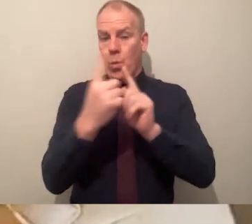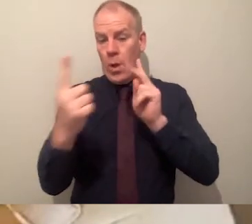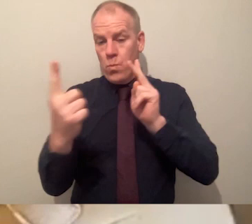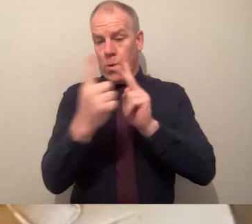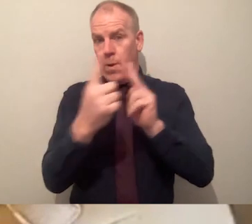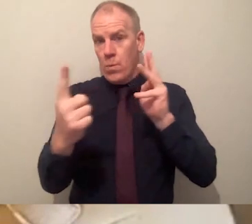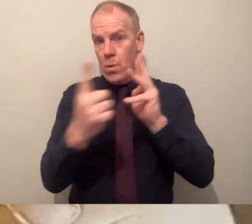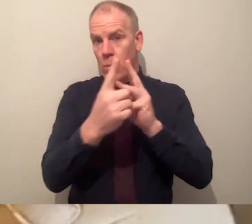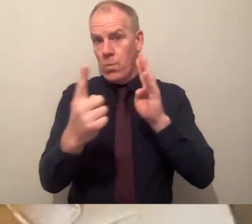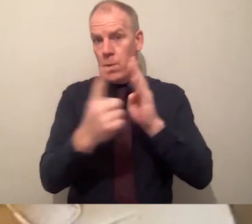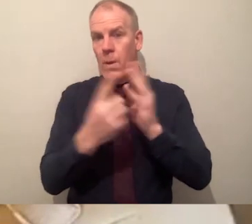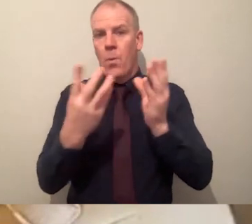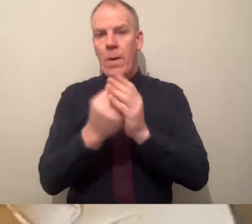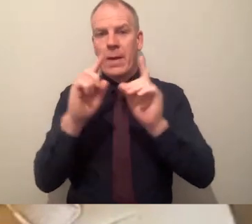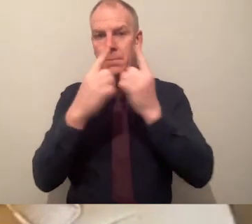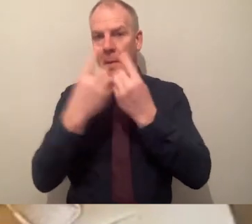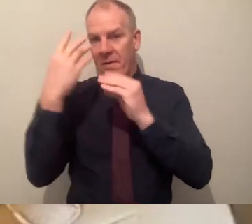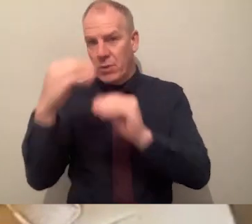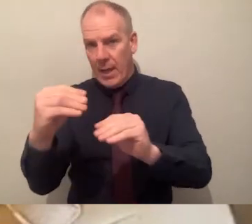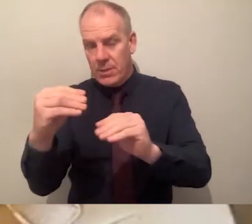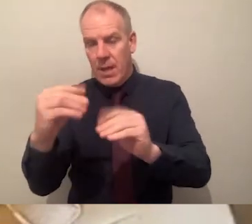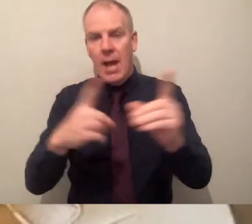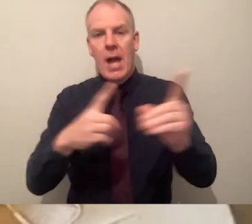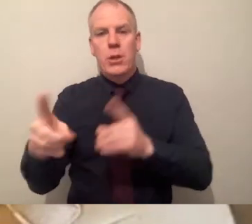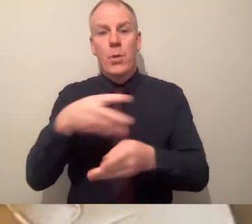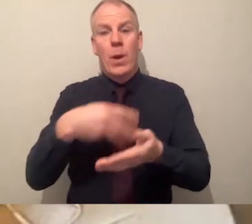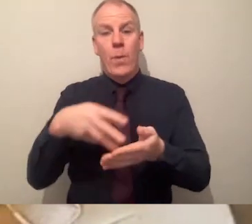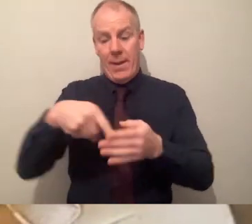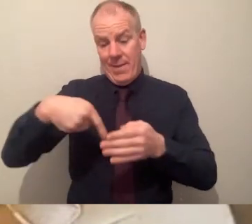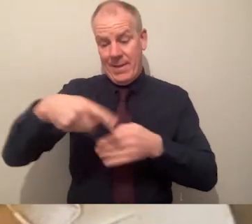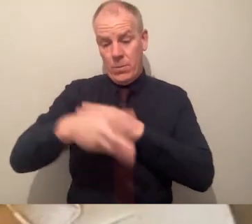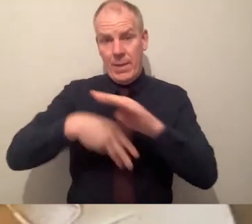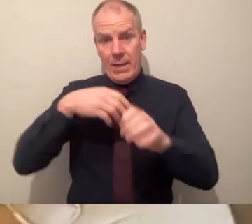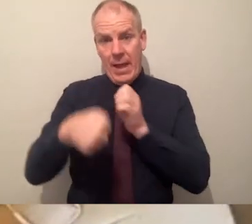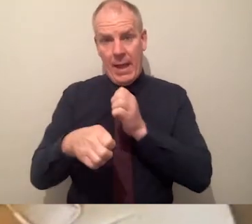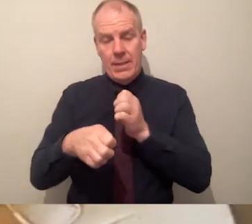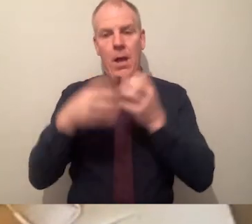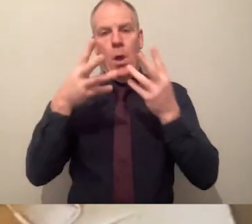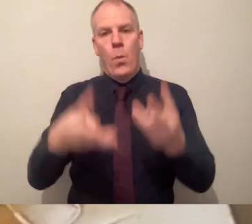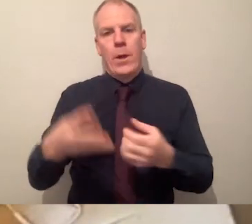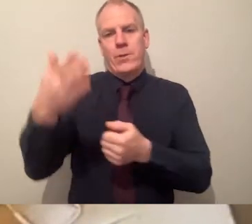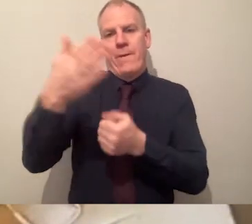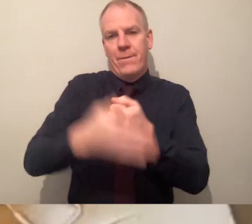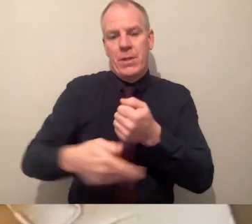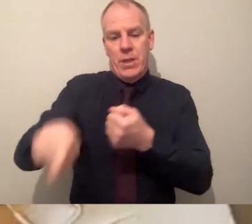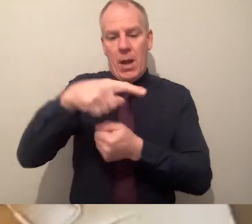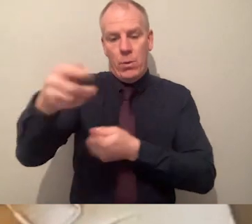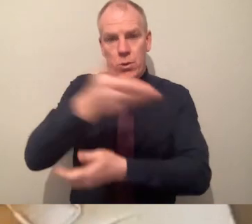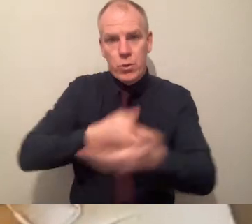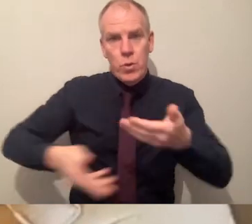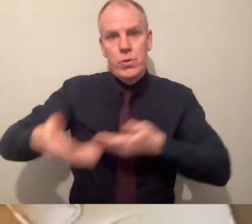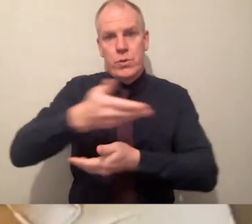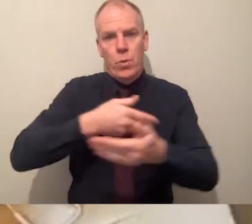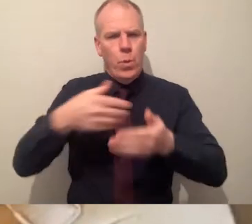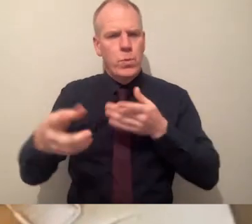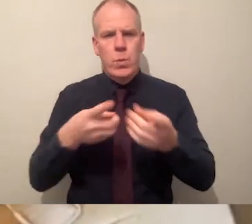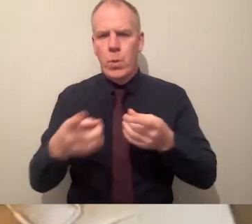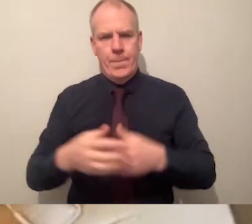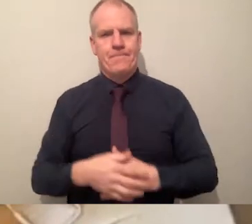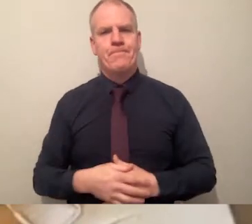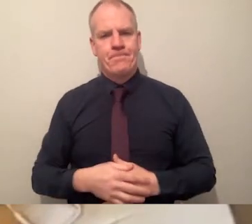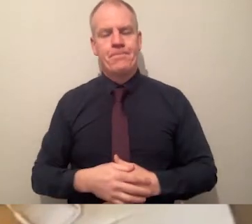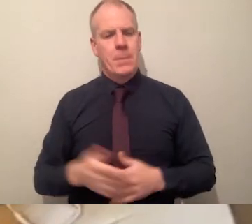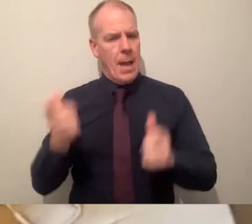on a one-to-one basis with the department and we will do that beginning this weekend so as to bring conclusion to our